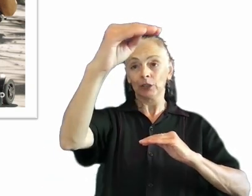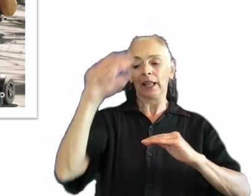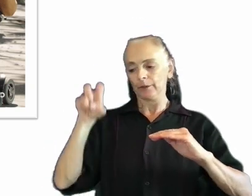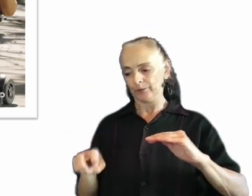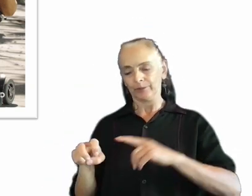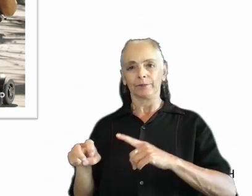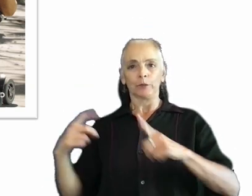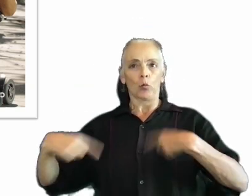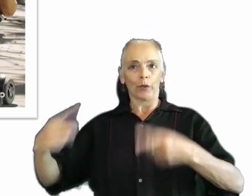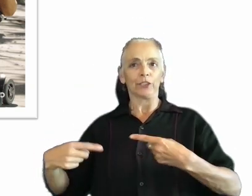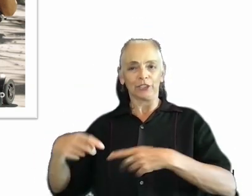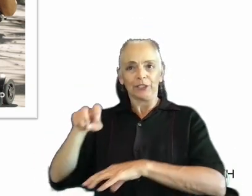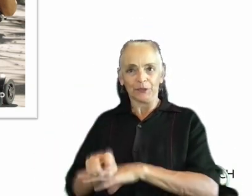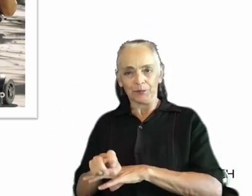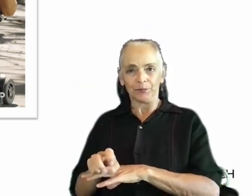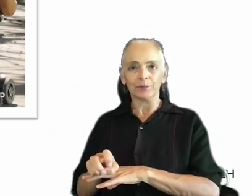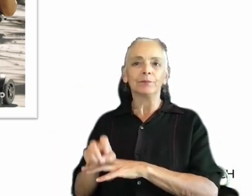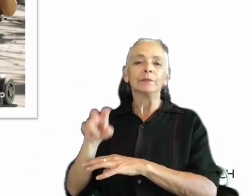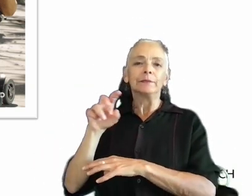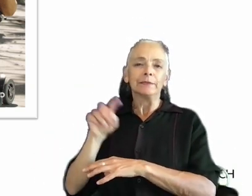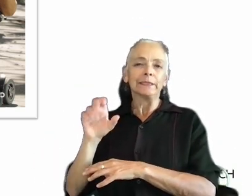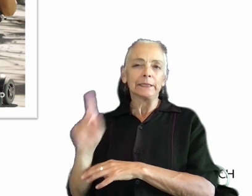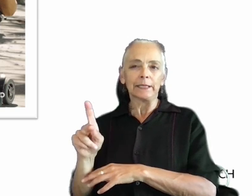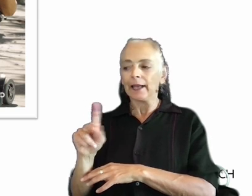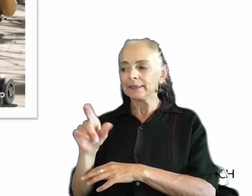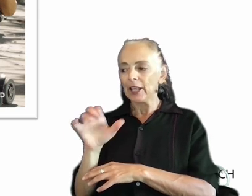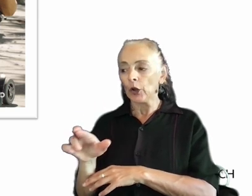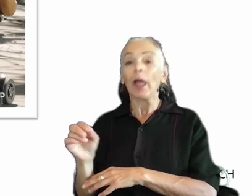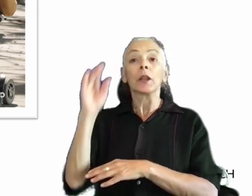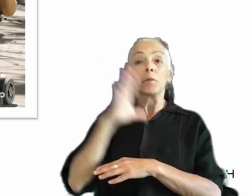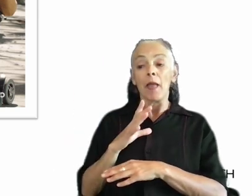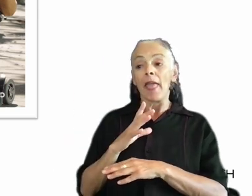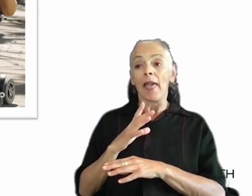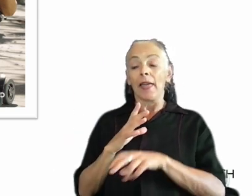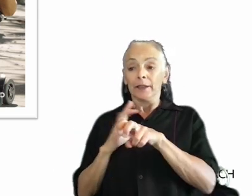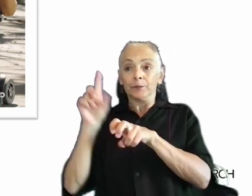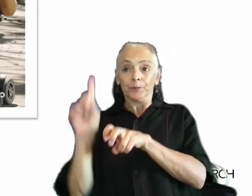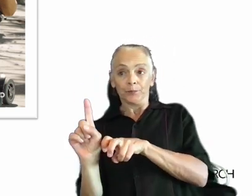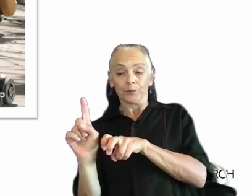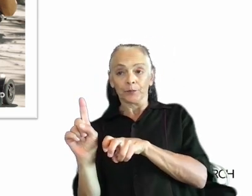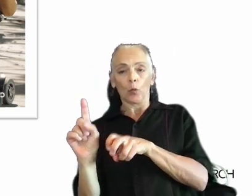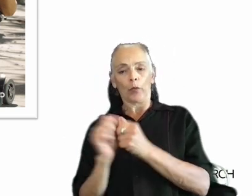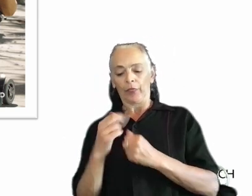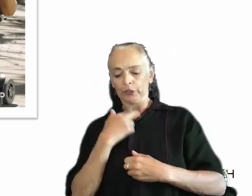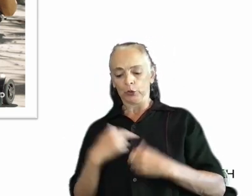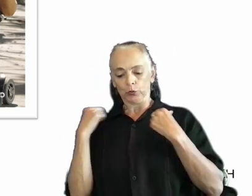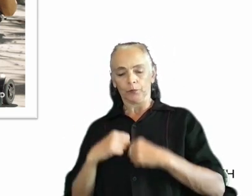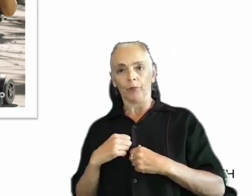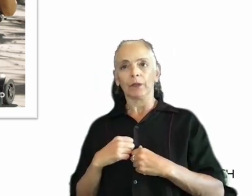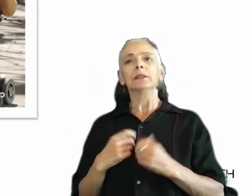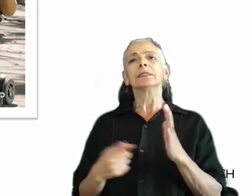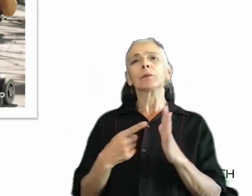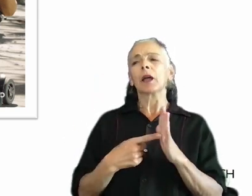Zach Anner. And a man in a suit standing next to him. We will sometimes present this image to game teams and ask them what they think the disability in the